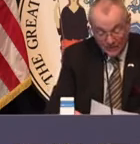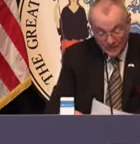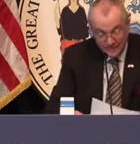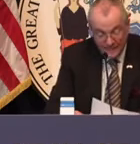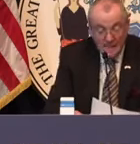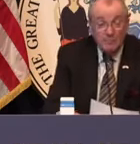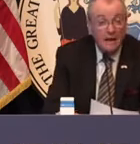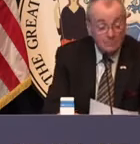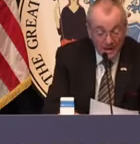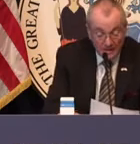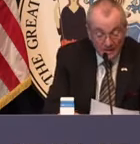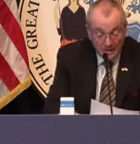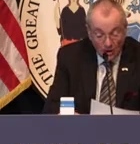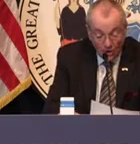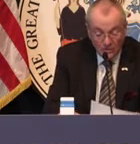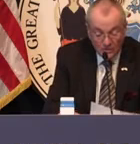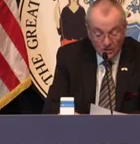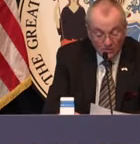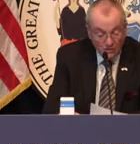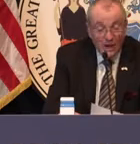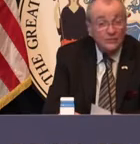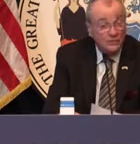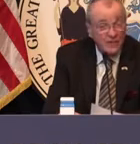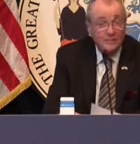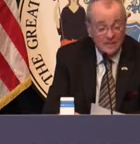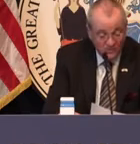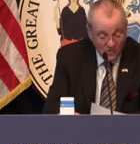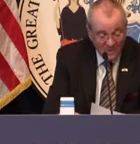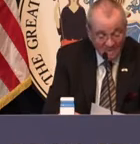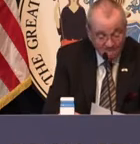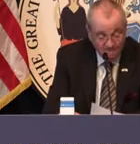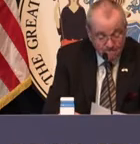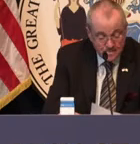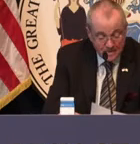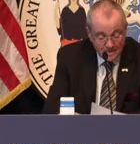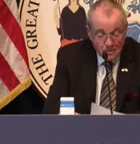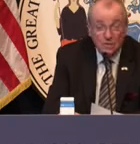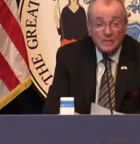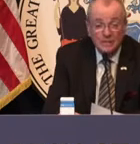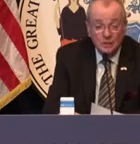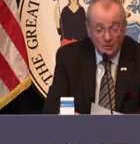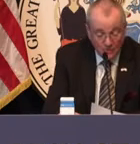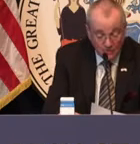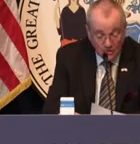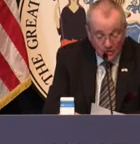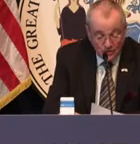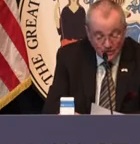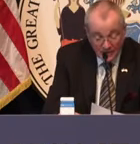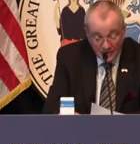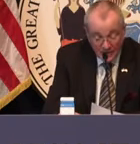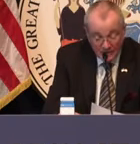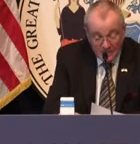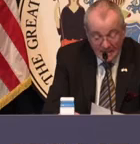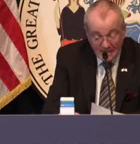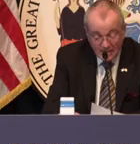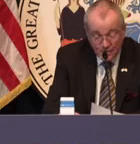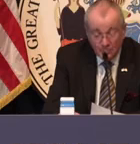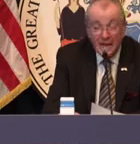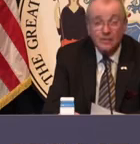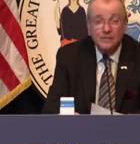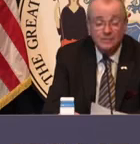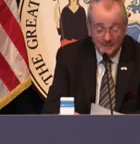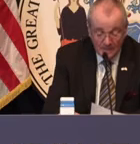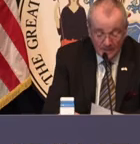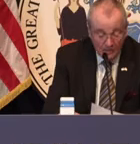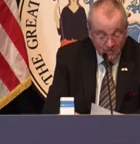Service. He and Peg bought a home in Dover and raised a family of four. Serving Dover's youth became his